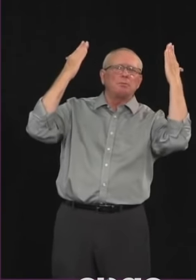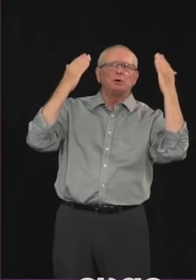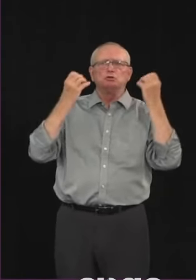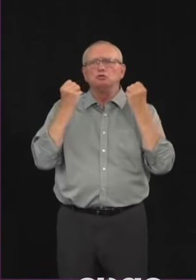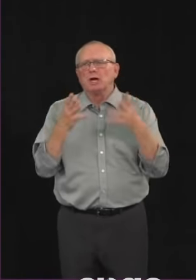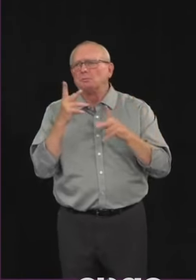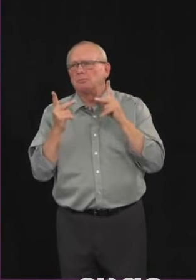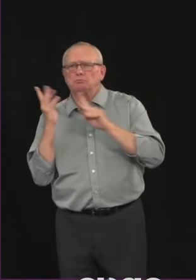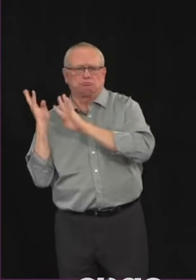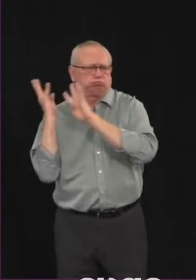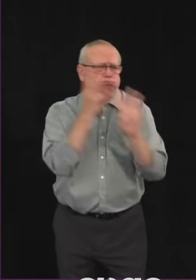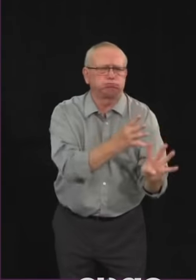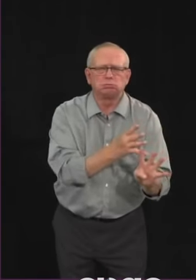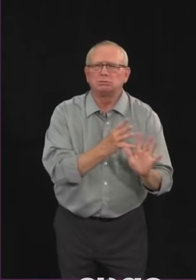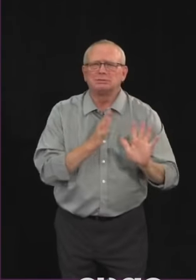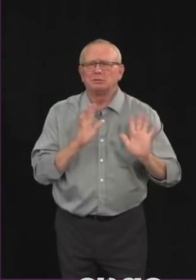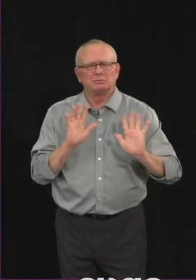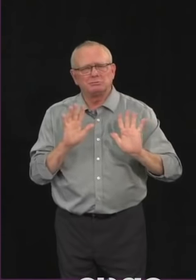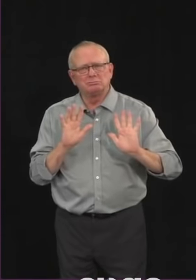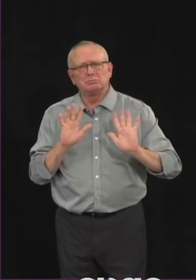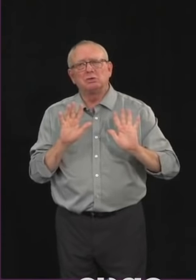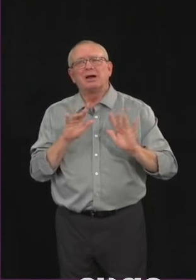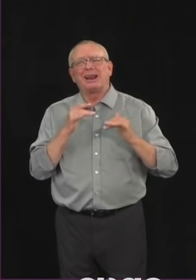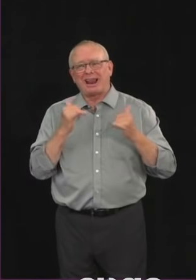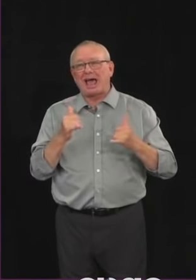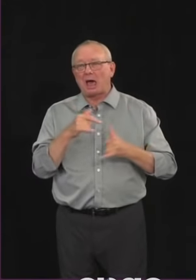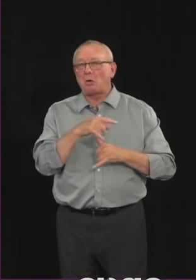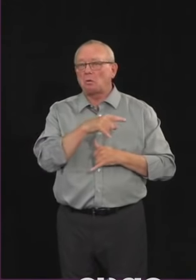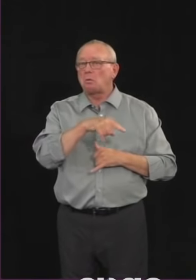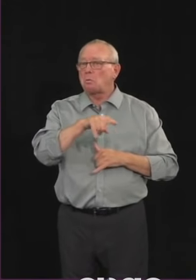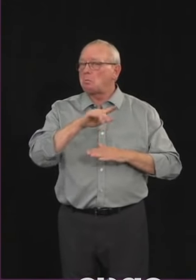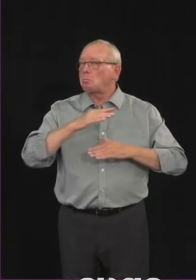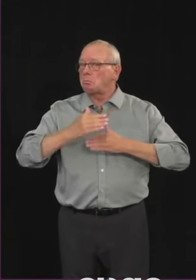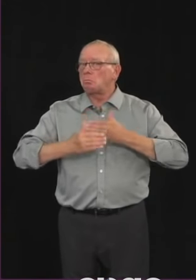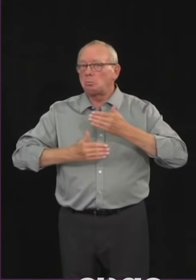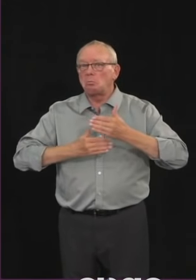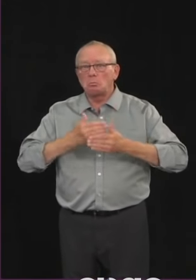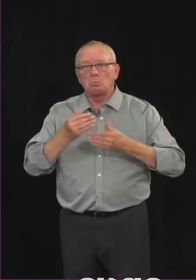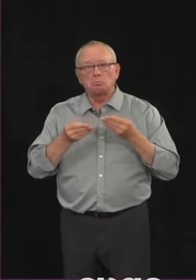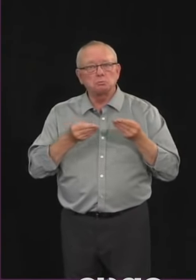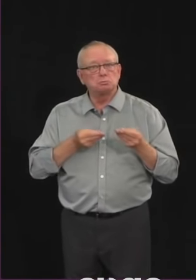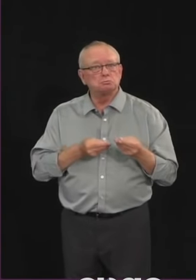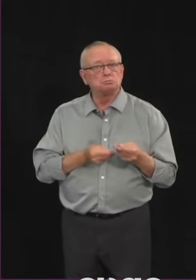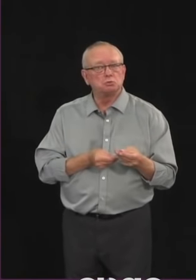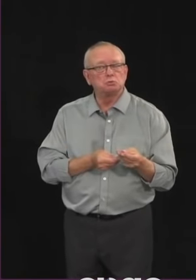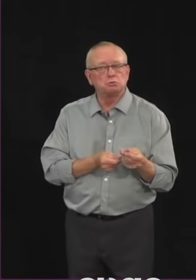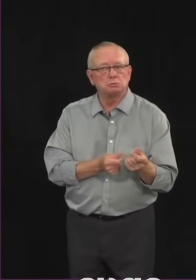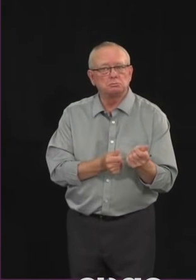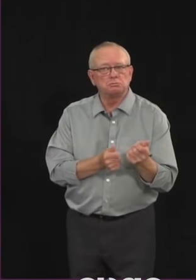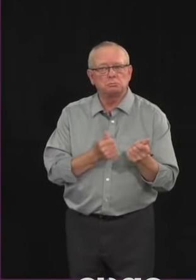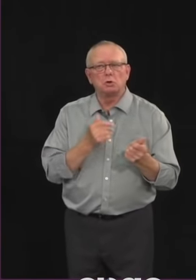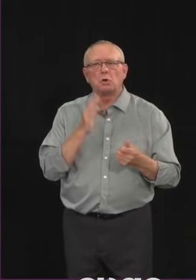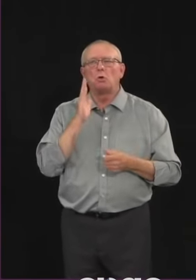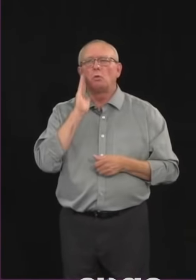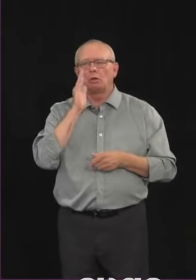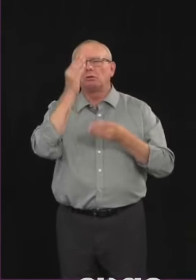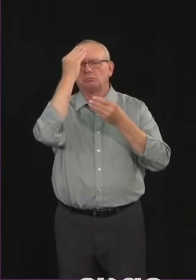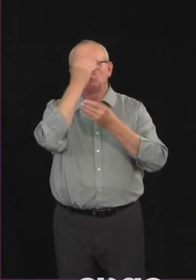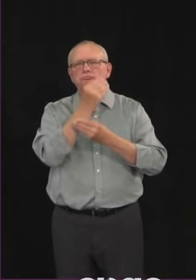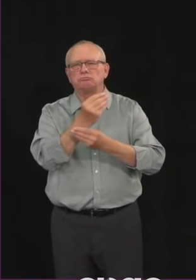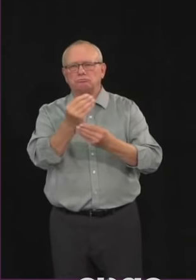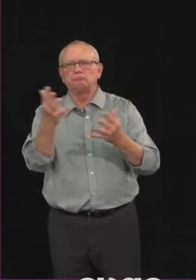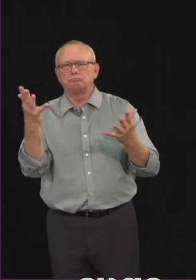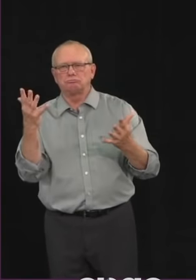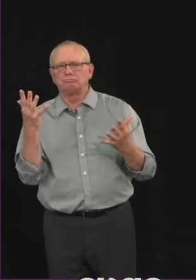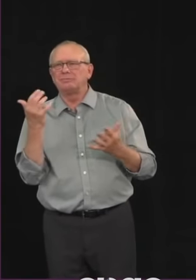processes. So we are looking now at having a process where those pharmacies that have been participating